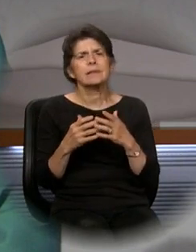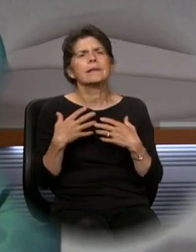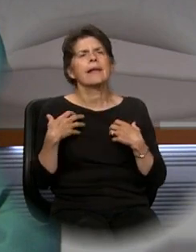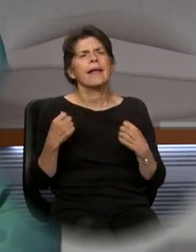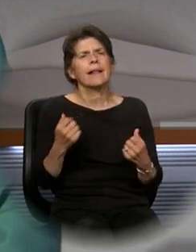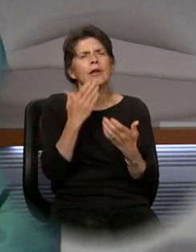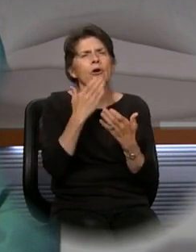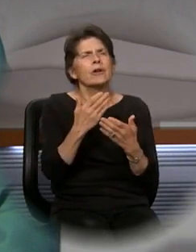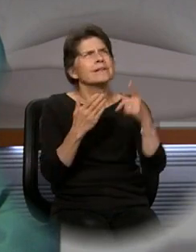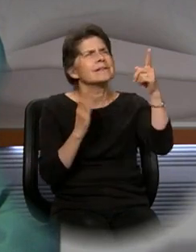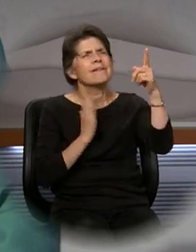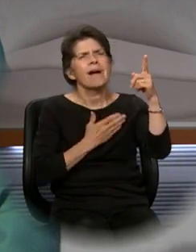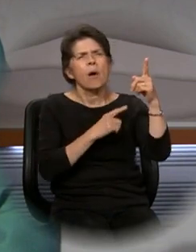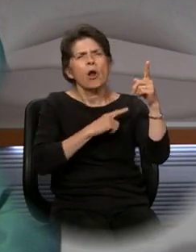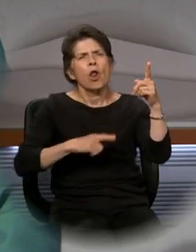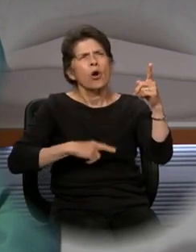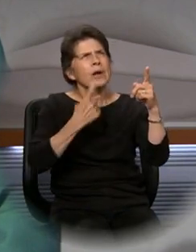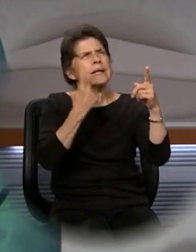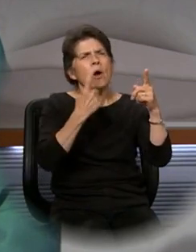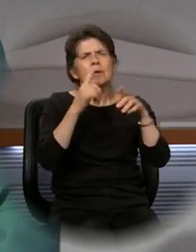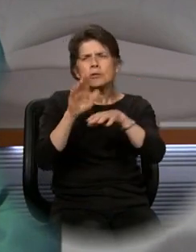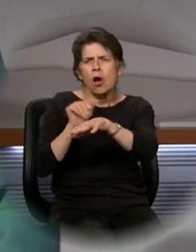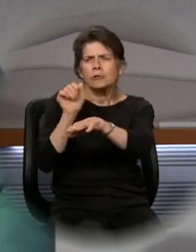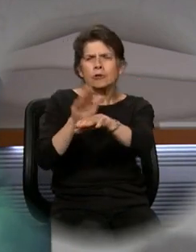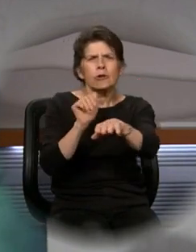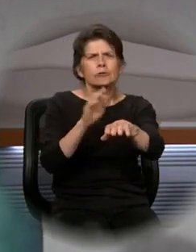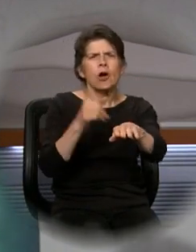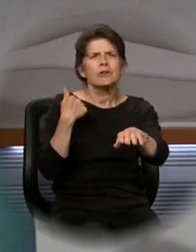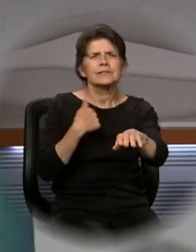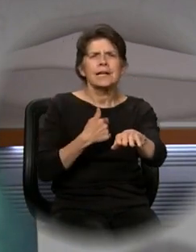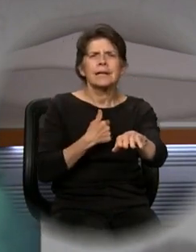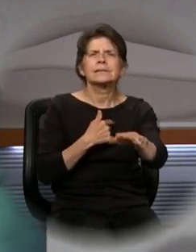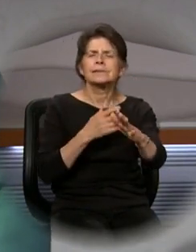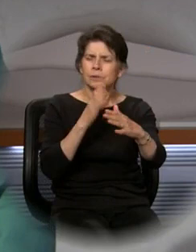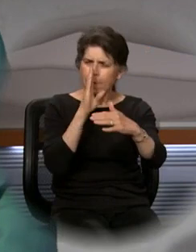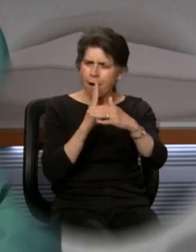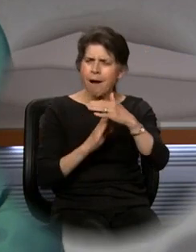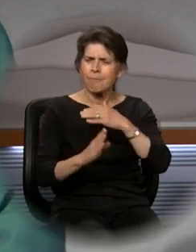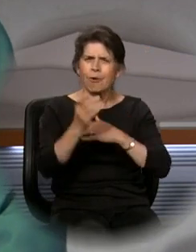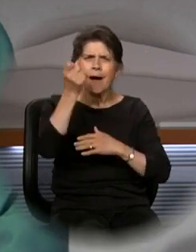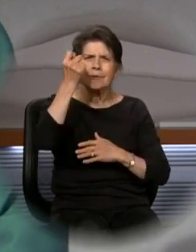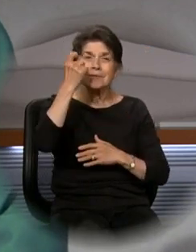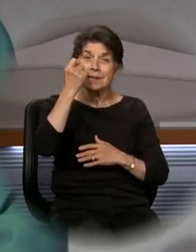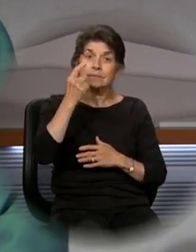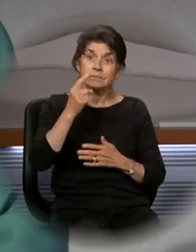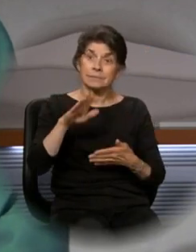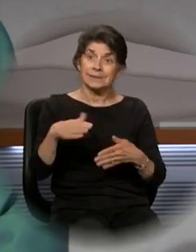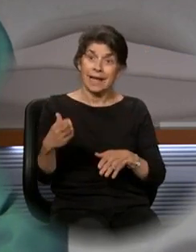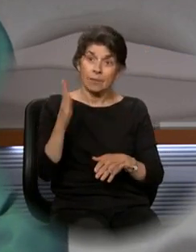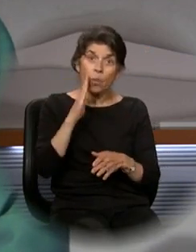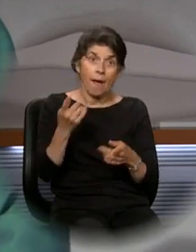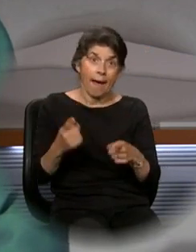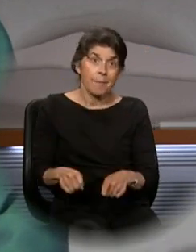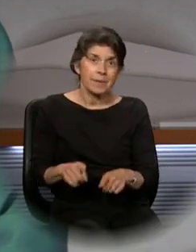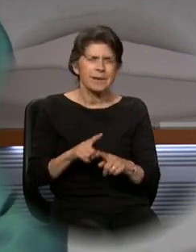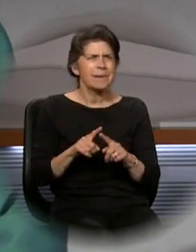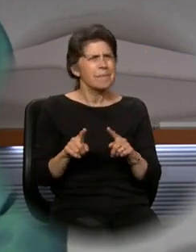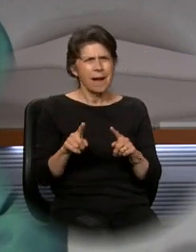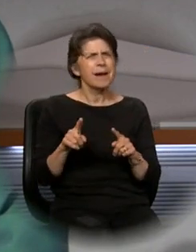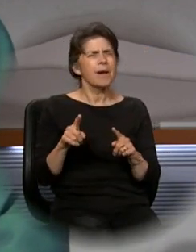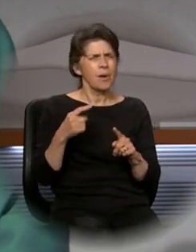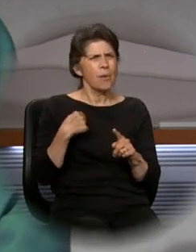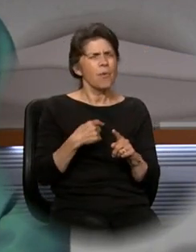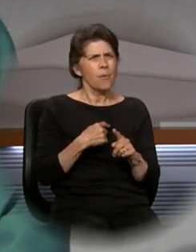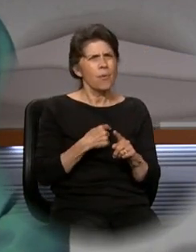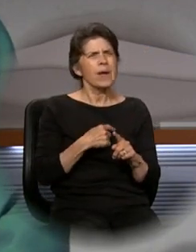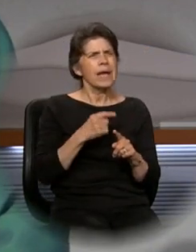goodness of our Lord that continually calls us to a whole new understanding of the reality of death, but especially for us to be ministers